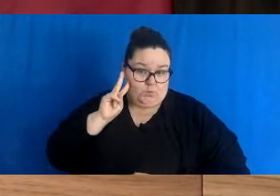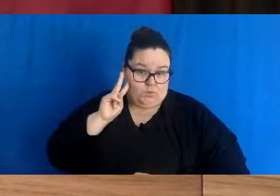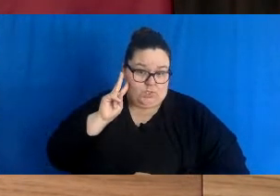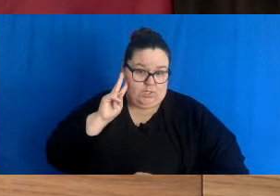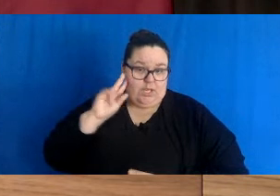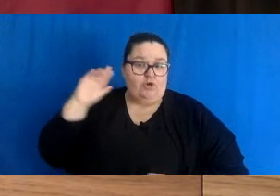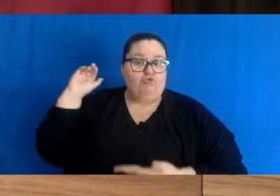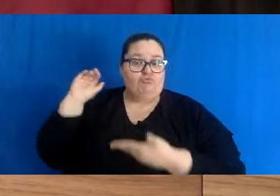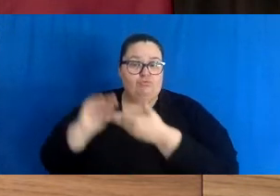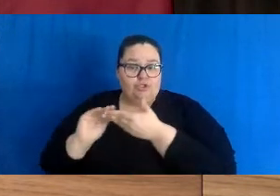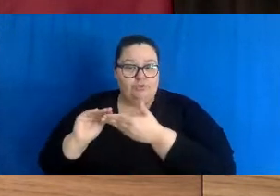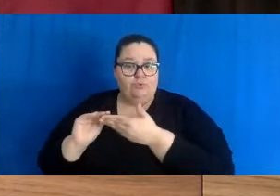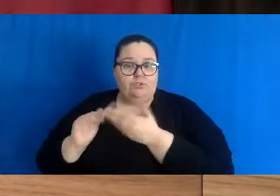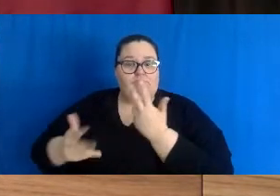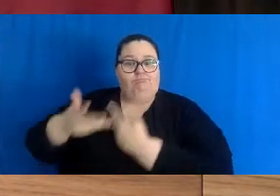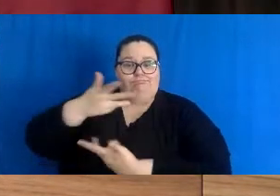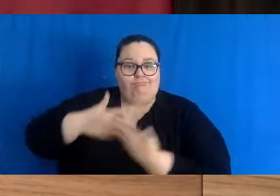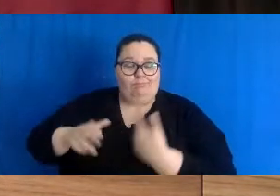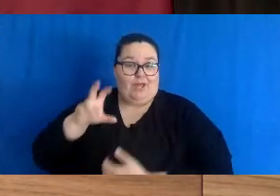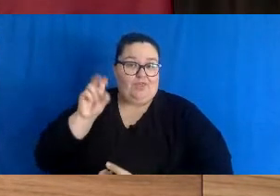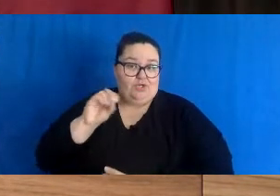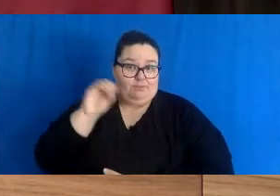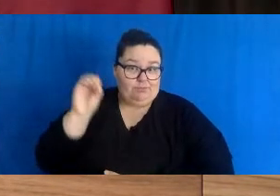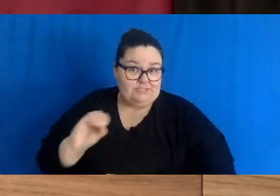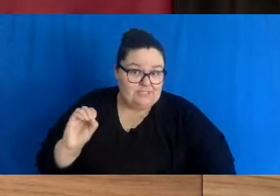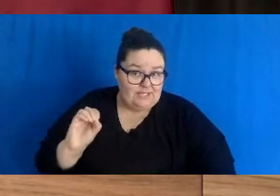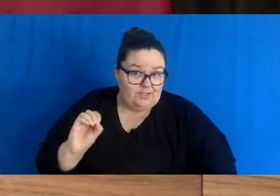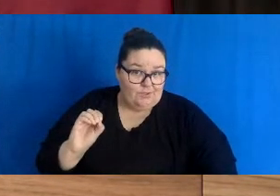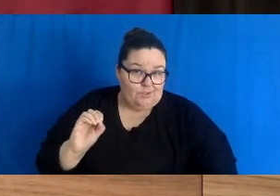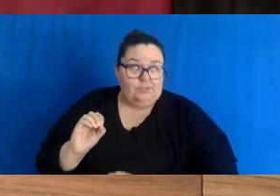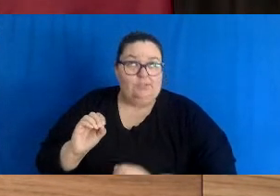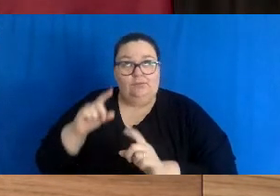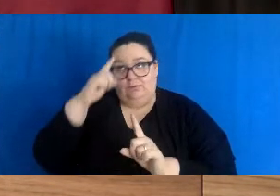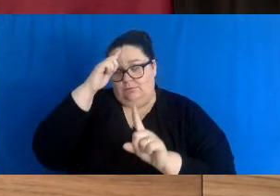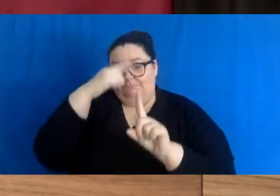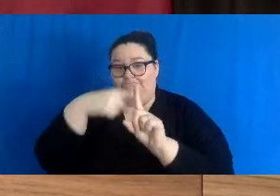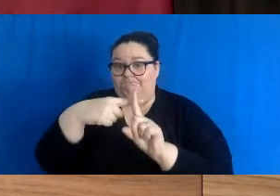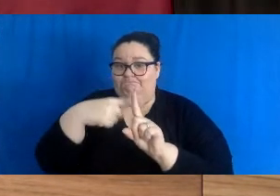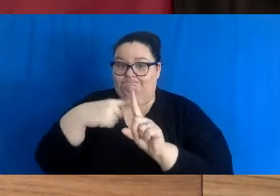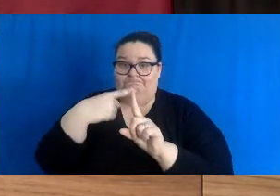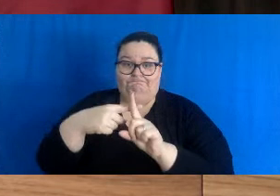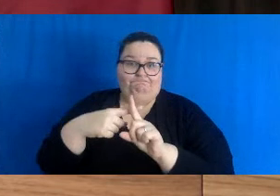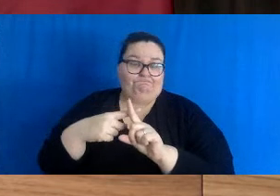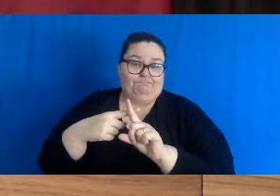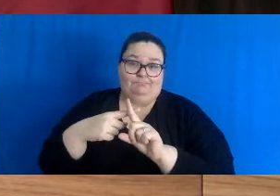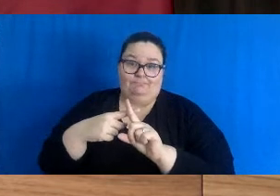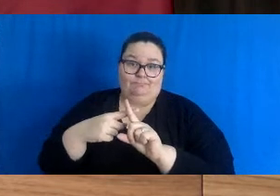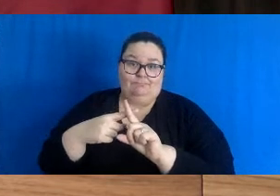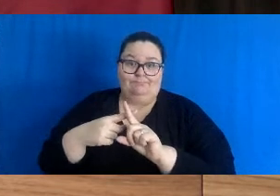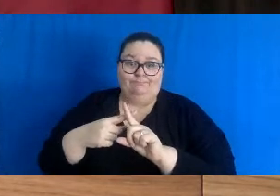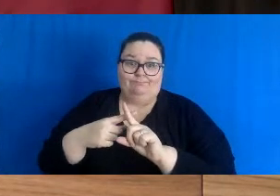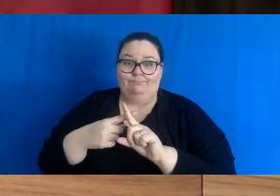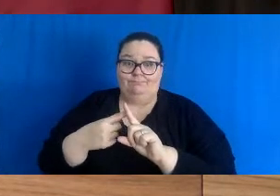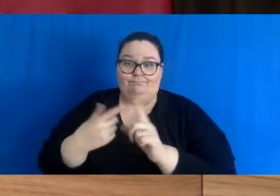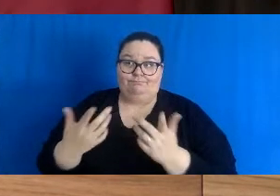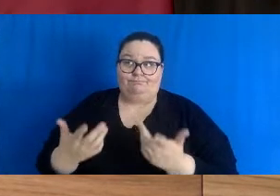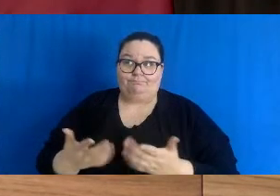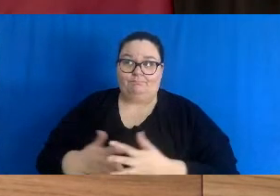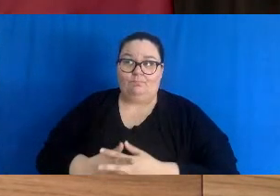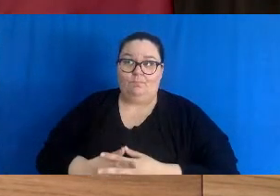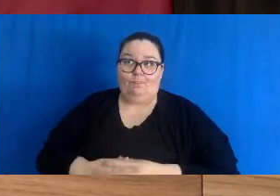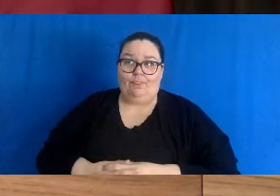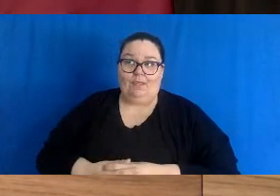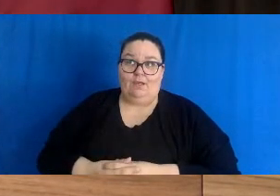by 30%, we're hopeful and moving in the direction of the fact that we will